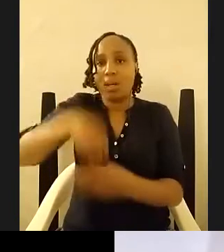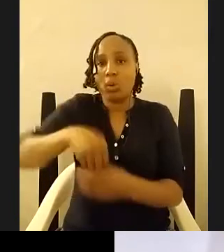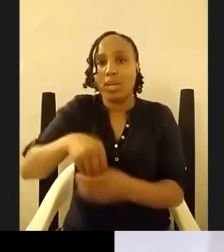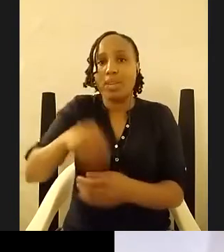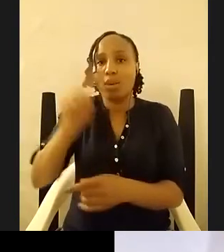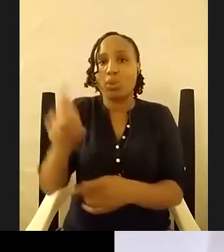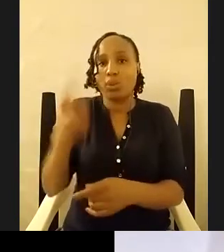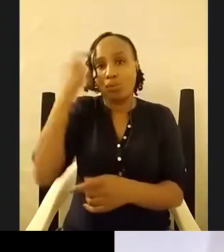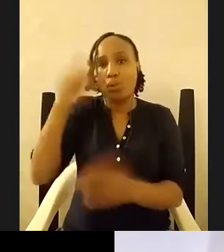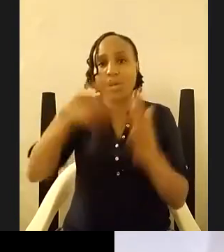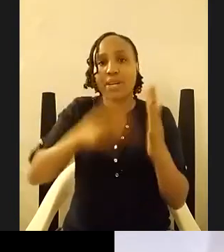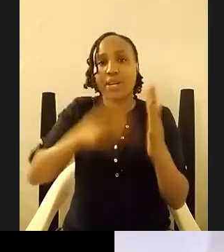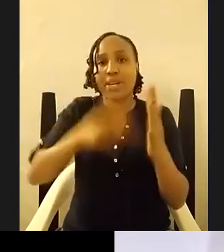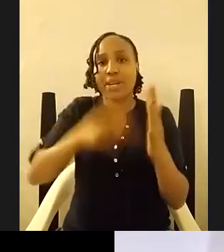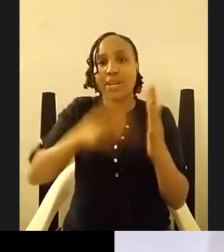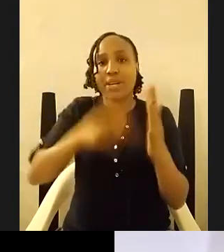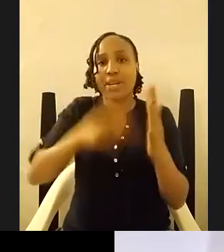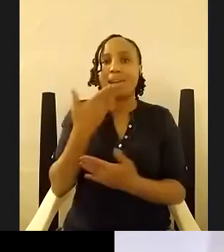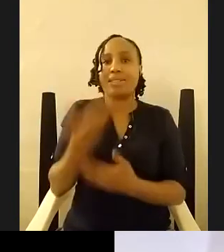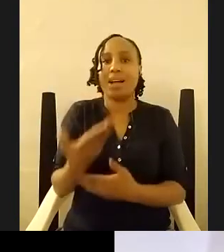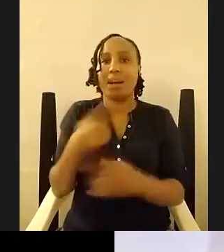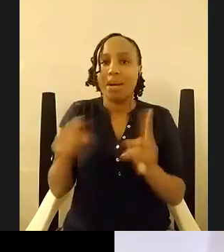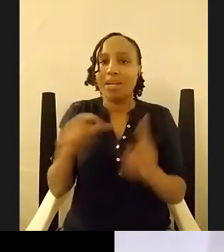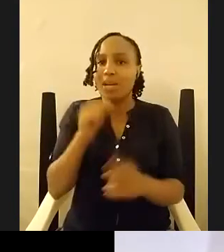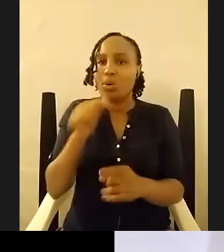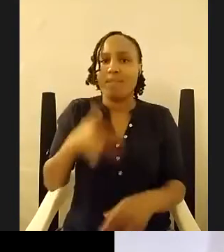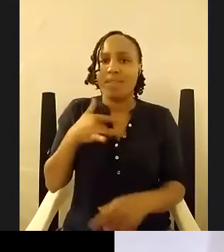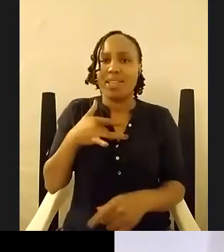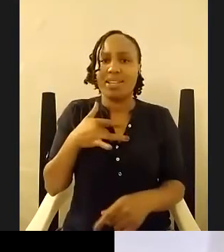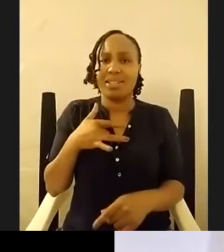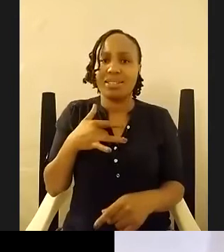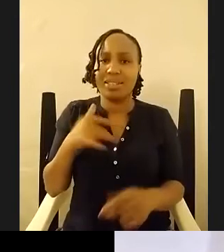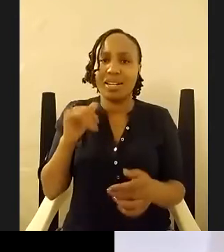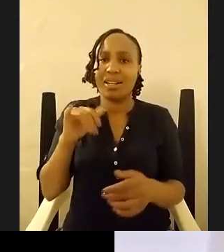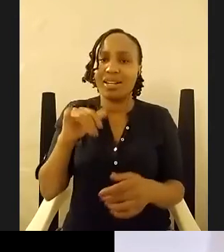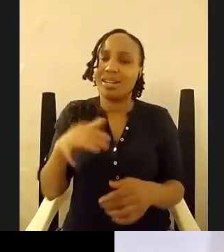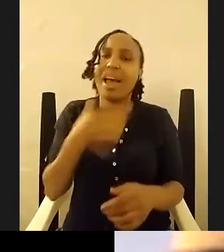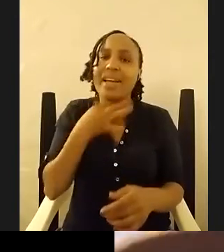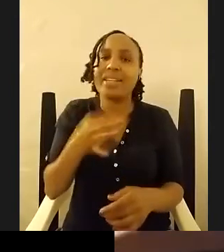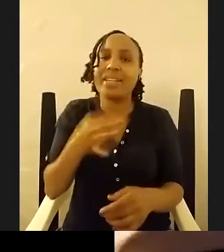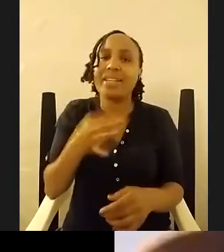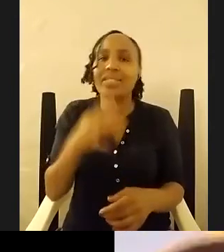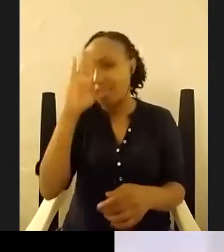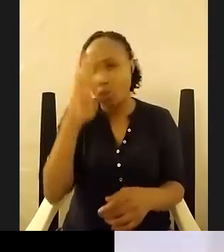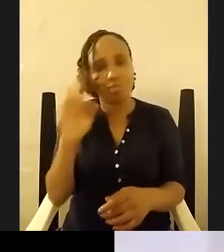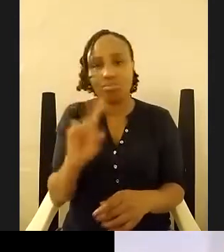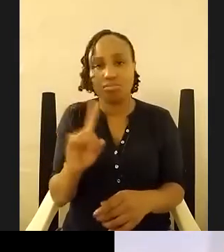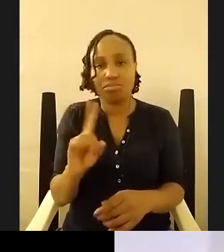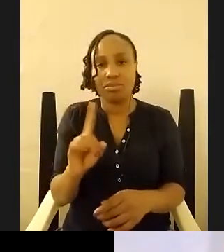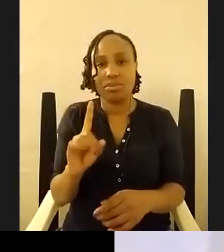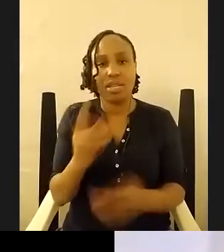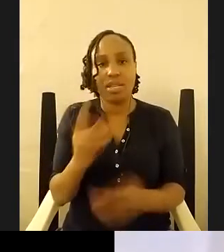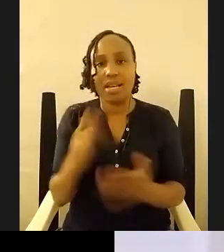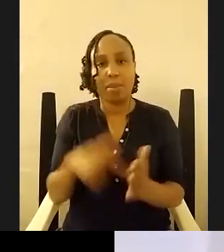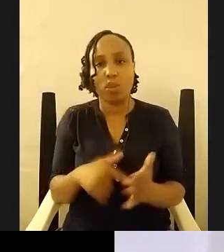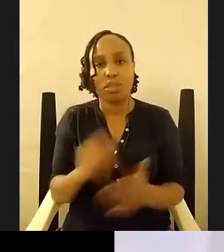answer yeah yeah i don't feel like it's it's doubt at any point i feel like have you yeah a random question have you ever